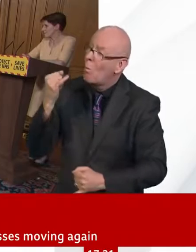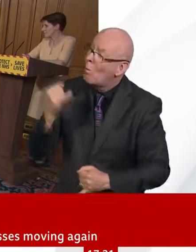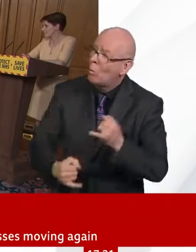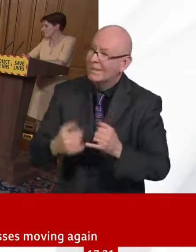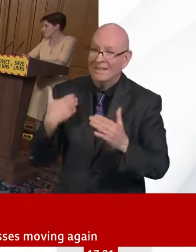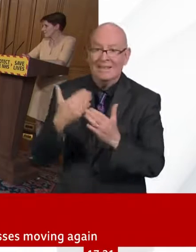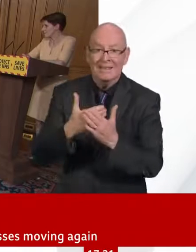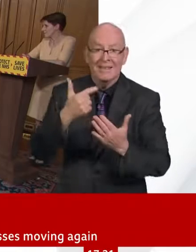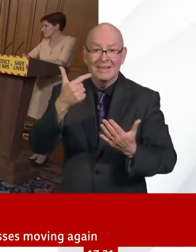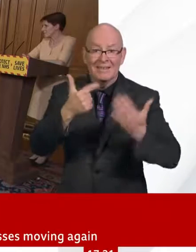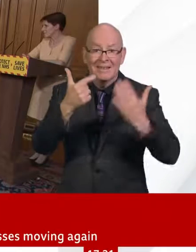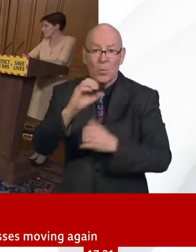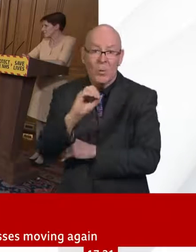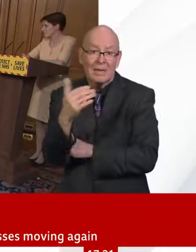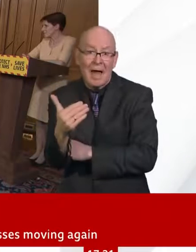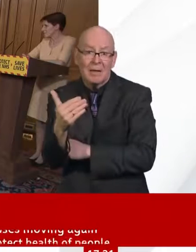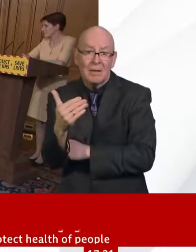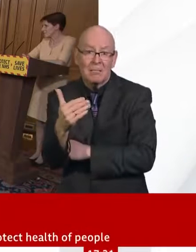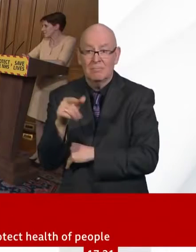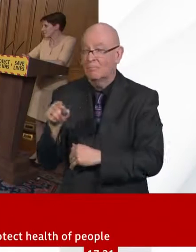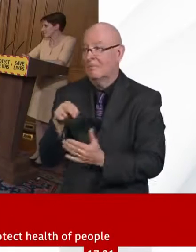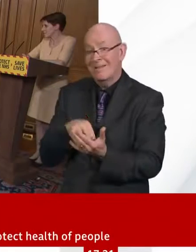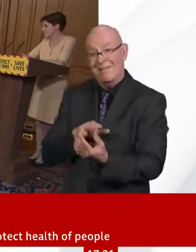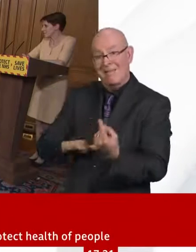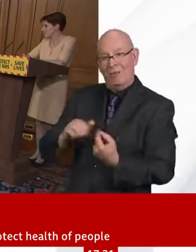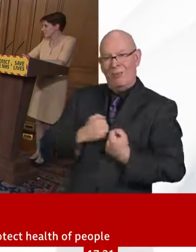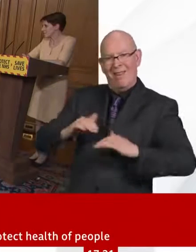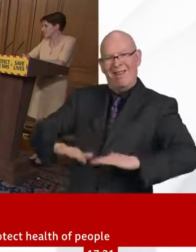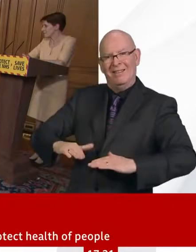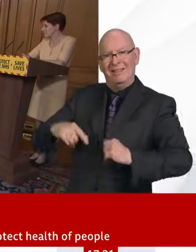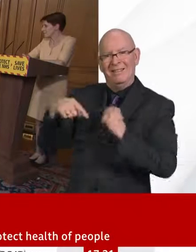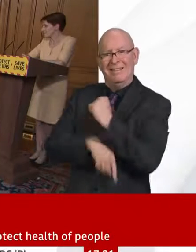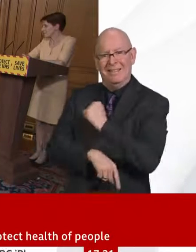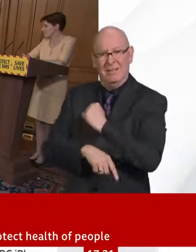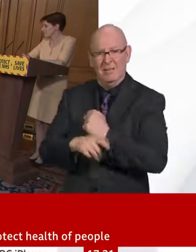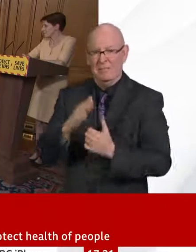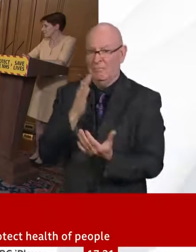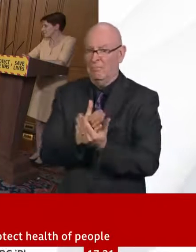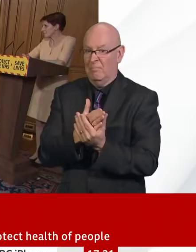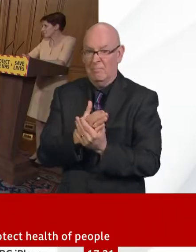state. So are you really suggesting that life will simply return to normal?